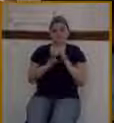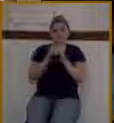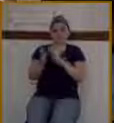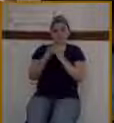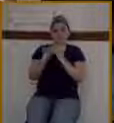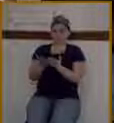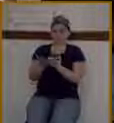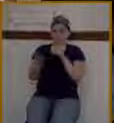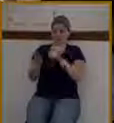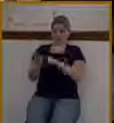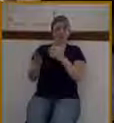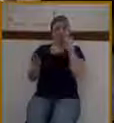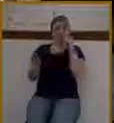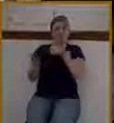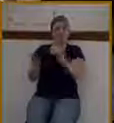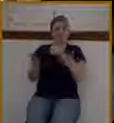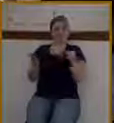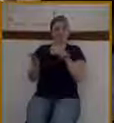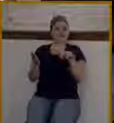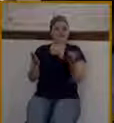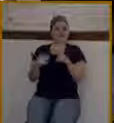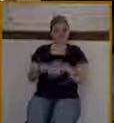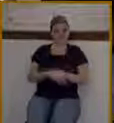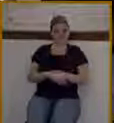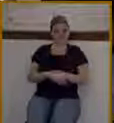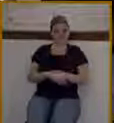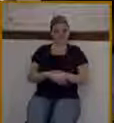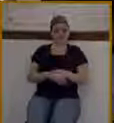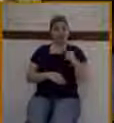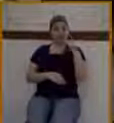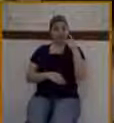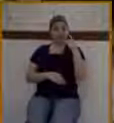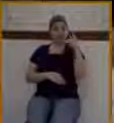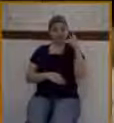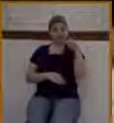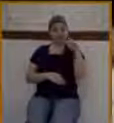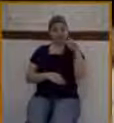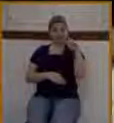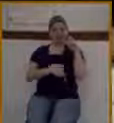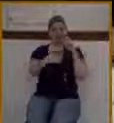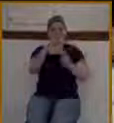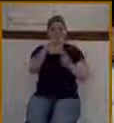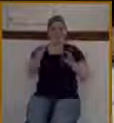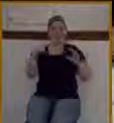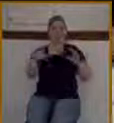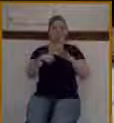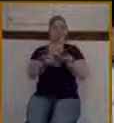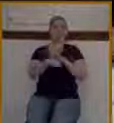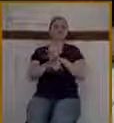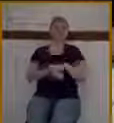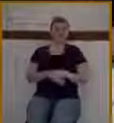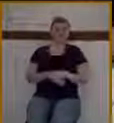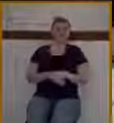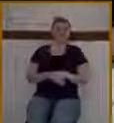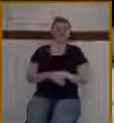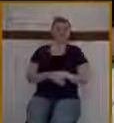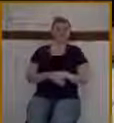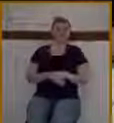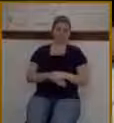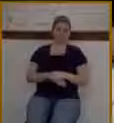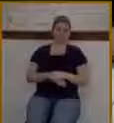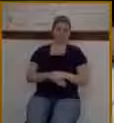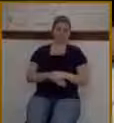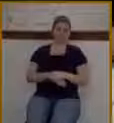by the way, all this that took place was in fulfillment of a prophecy. Mark doesn't give the prophecy because in Mark's gospel, he's a little bit quicker.